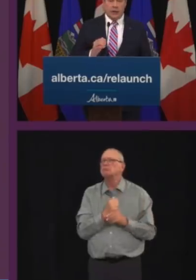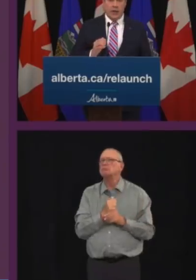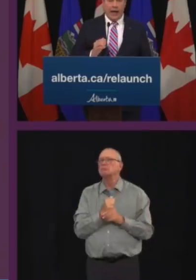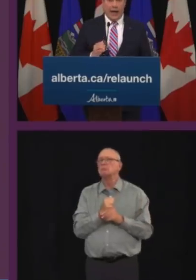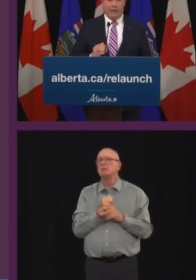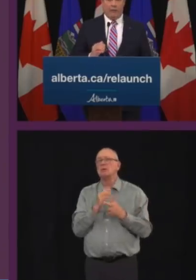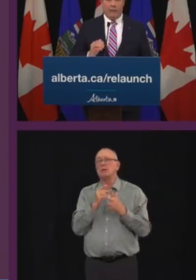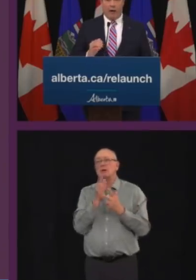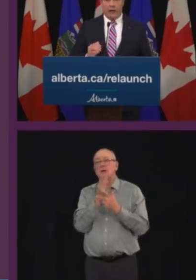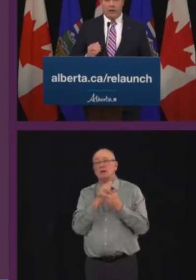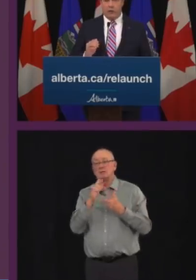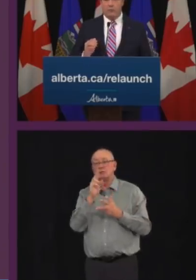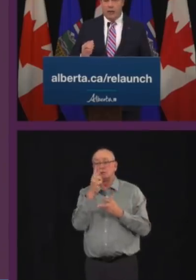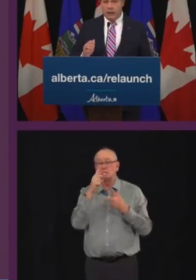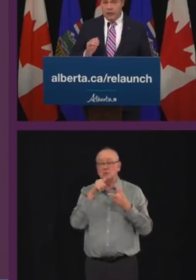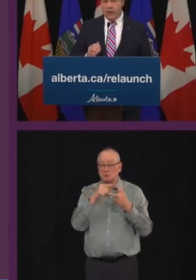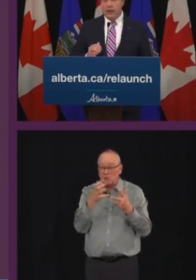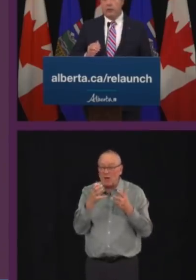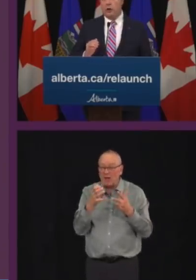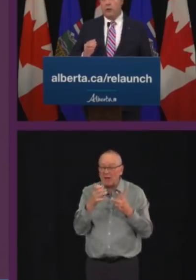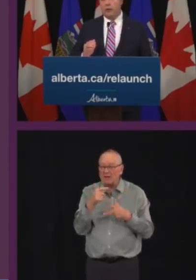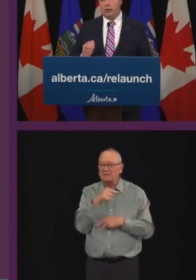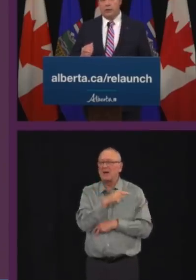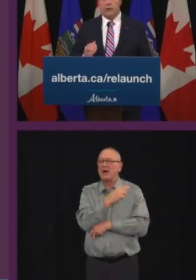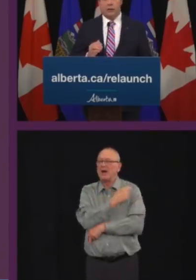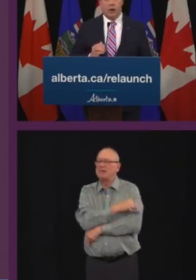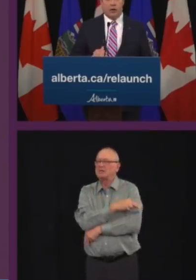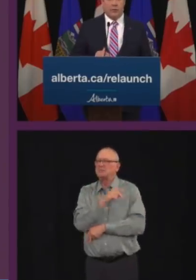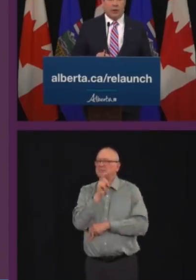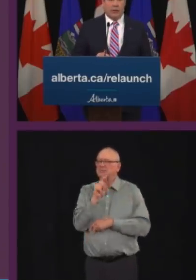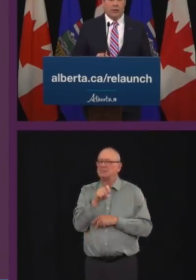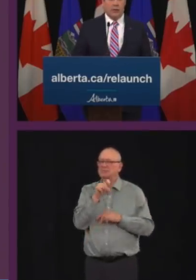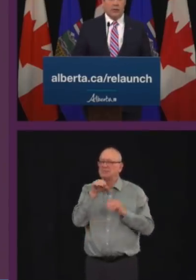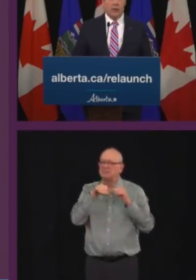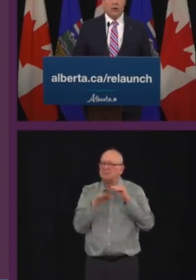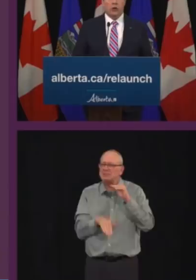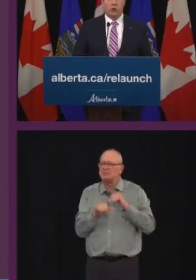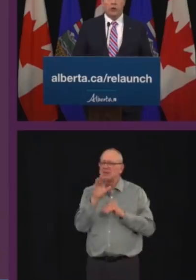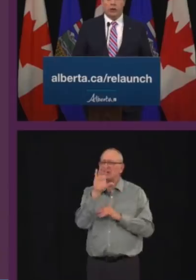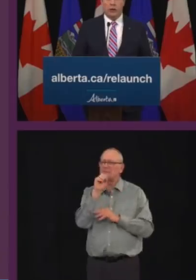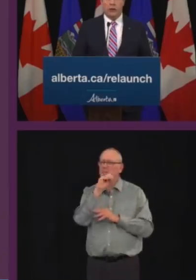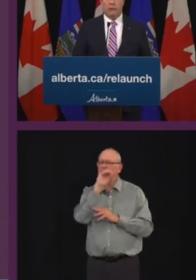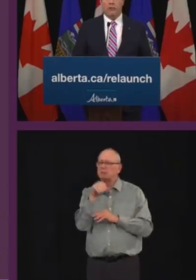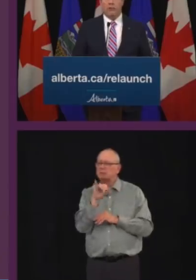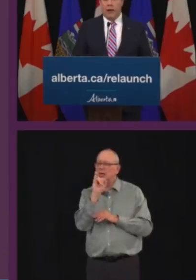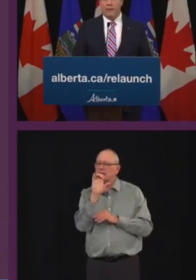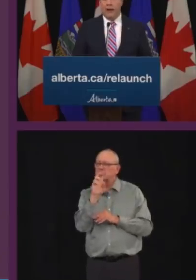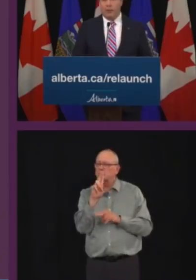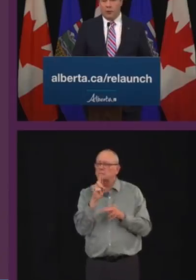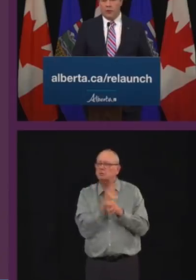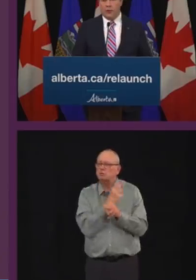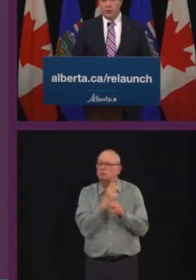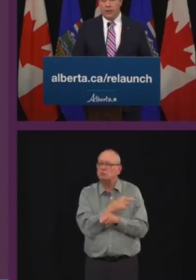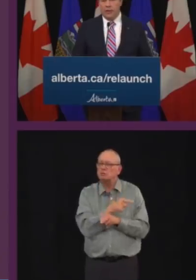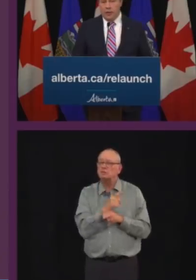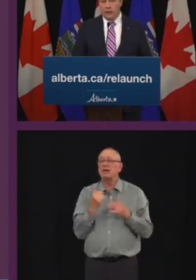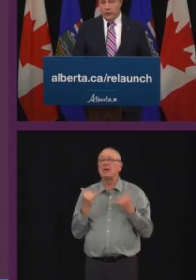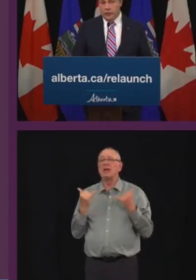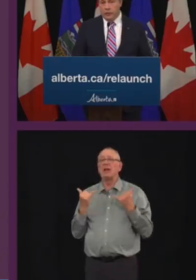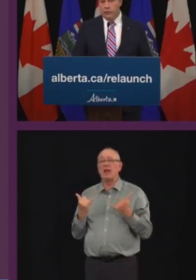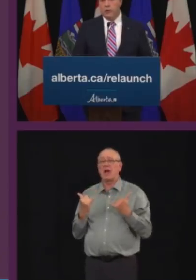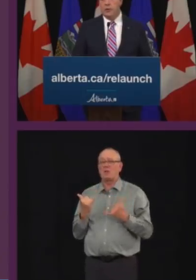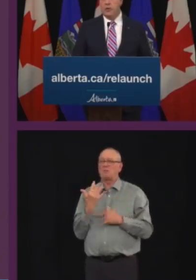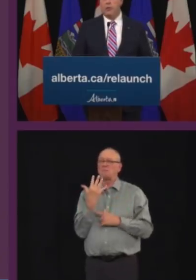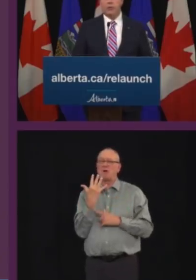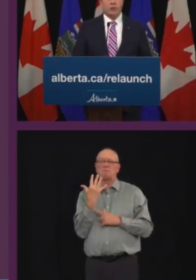less than half of ICU beds dedicated to COVID-19 can be occupied. Currently, there are five Albertans in